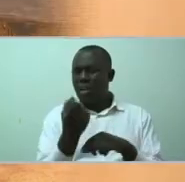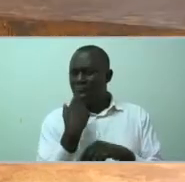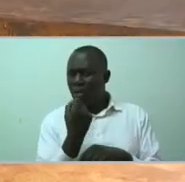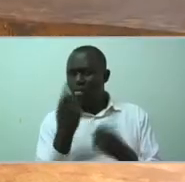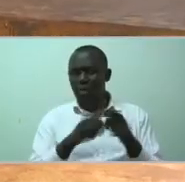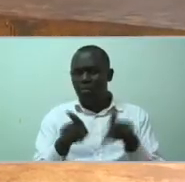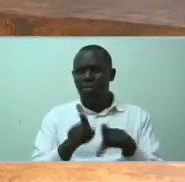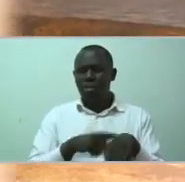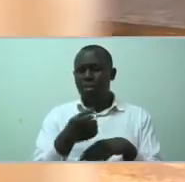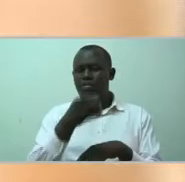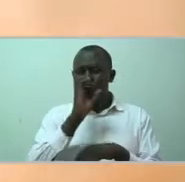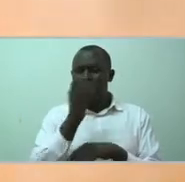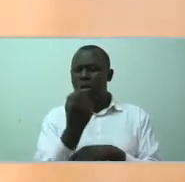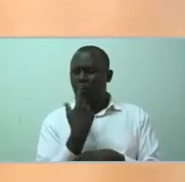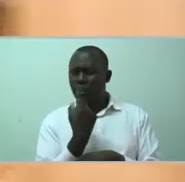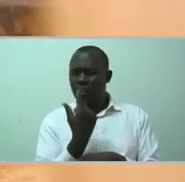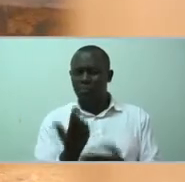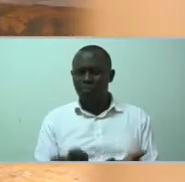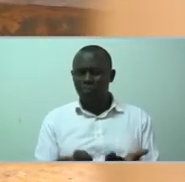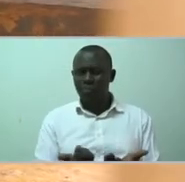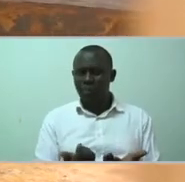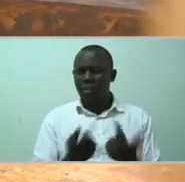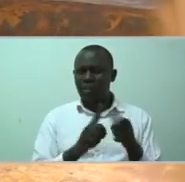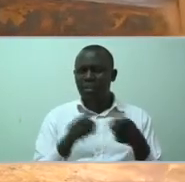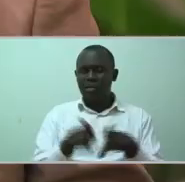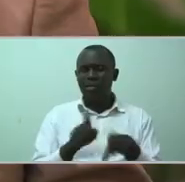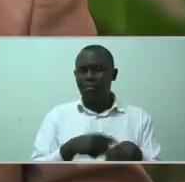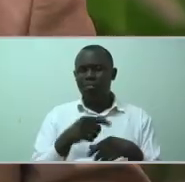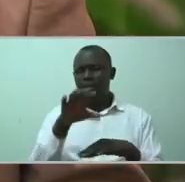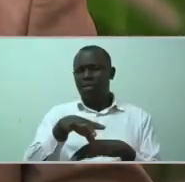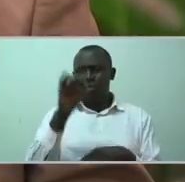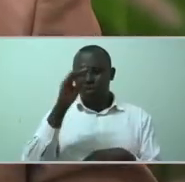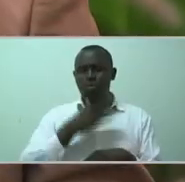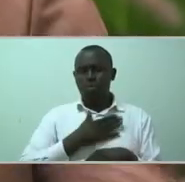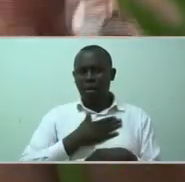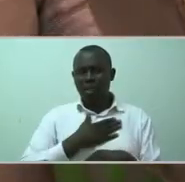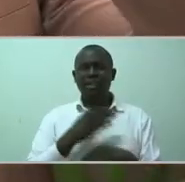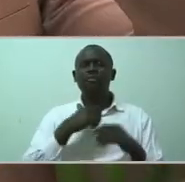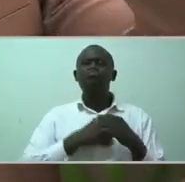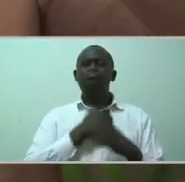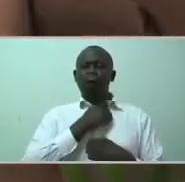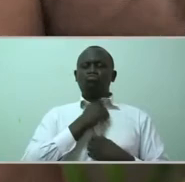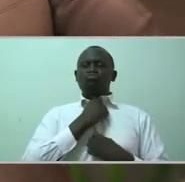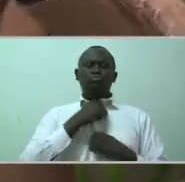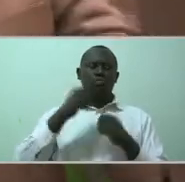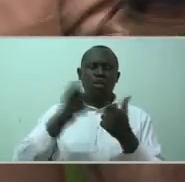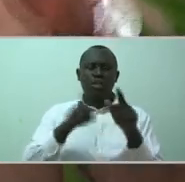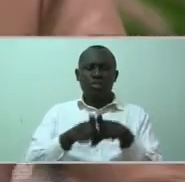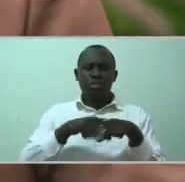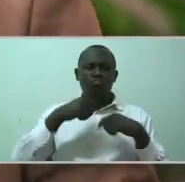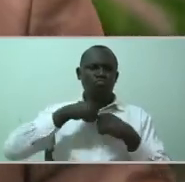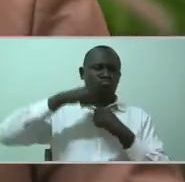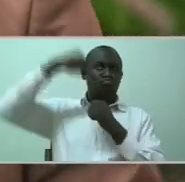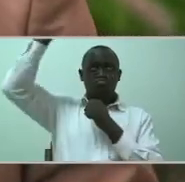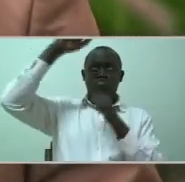I took the pills and then I took my tie. I tied it to a raft in